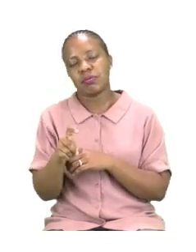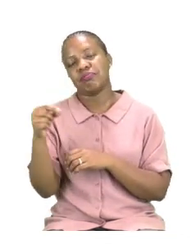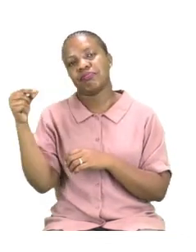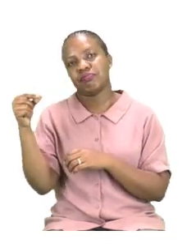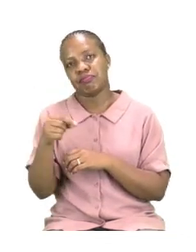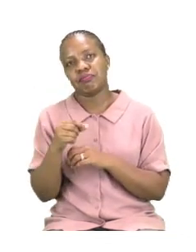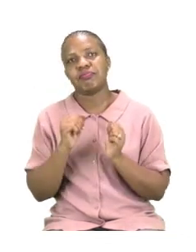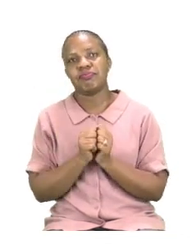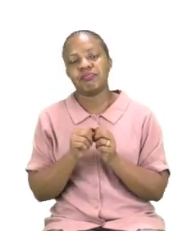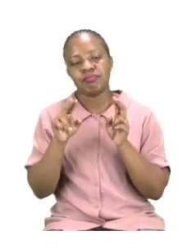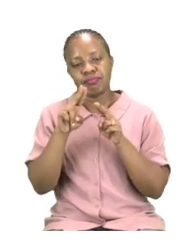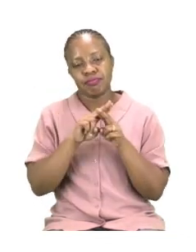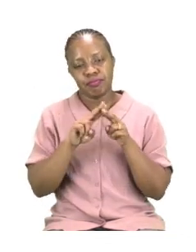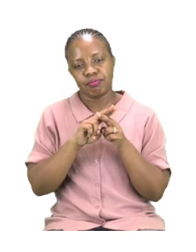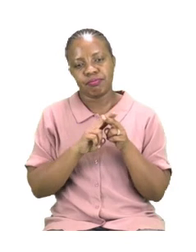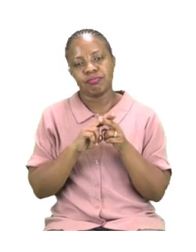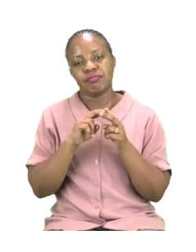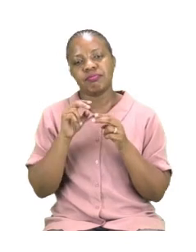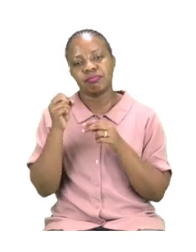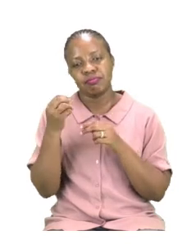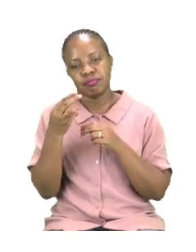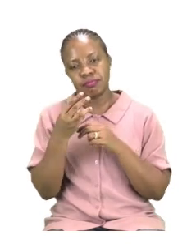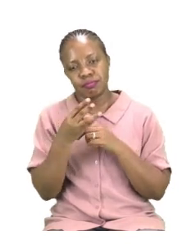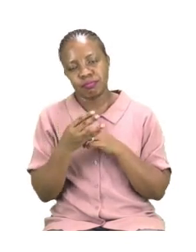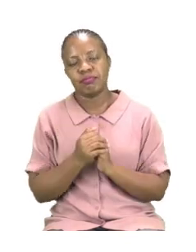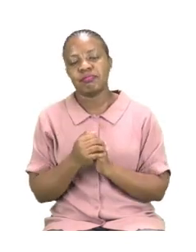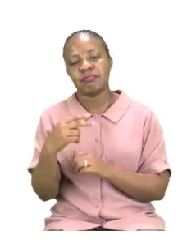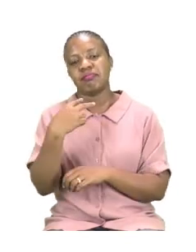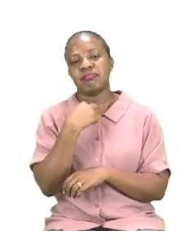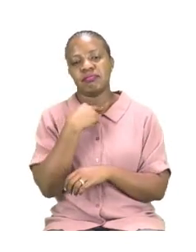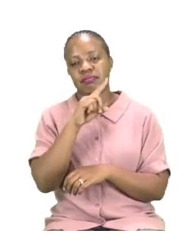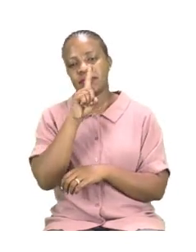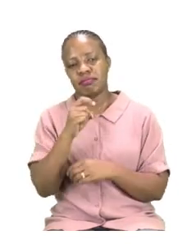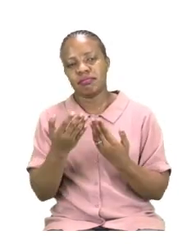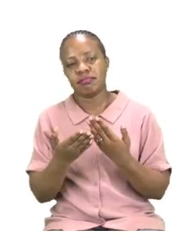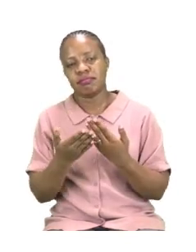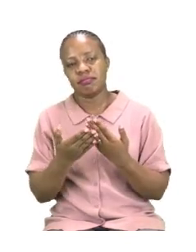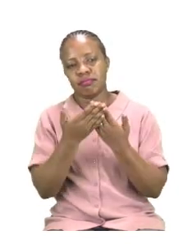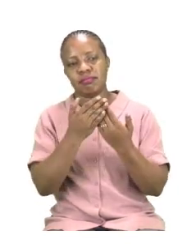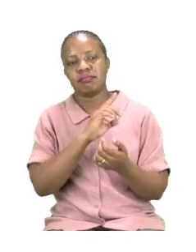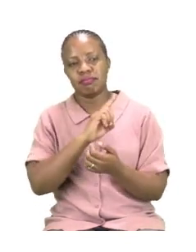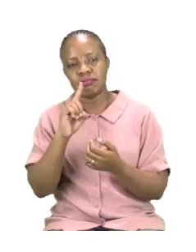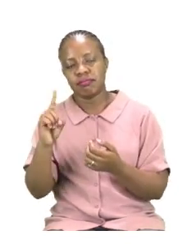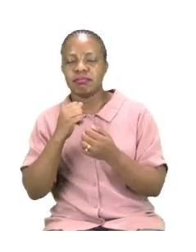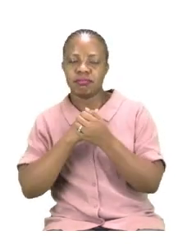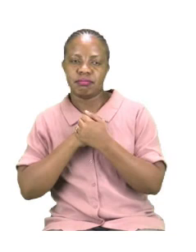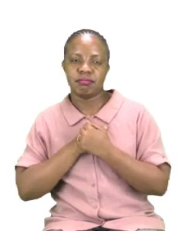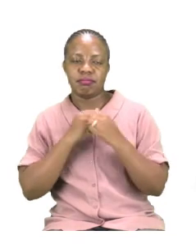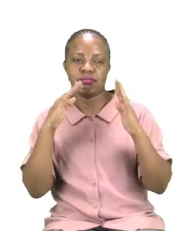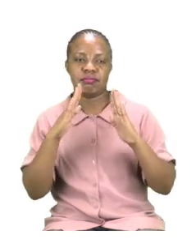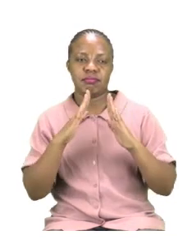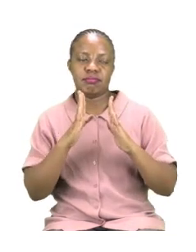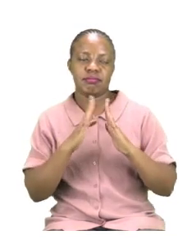you can always ask for help from your teachers or the parent at home. Let us now